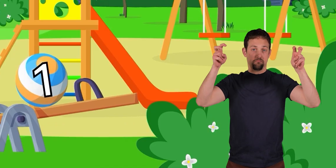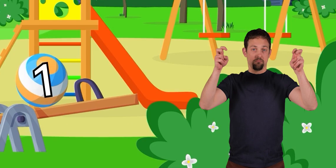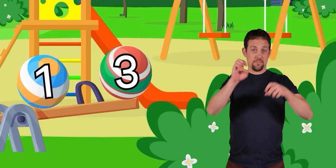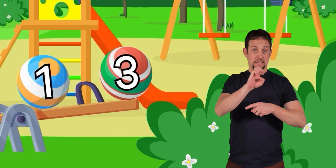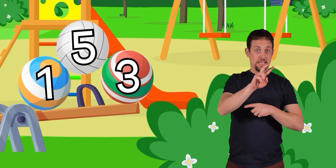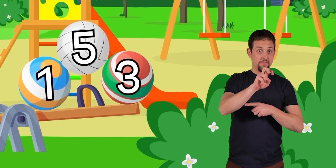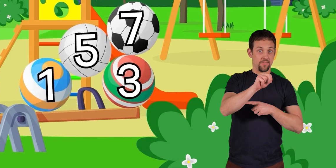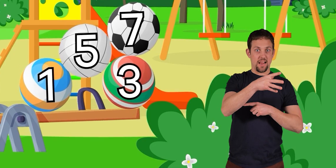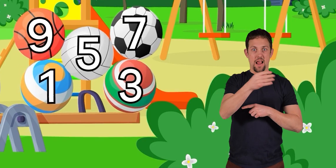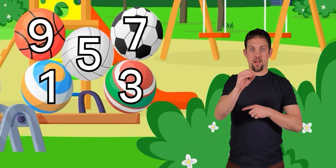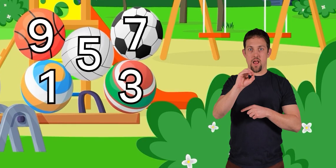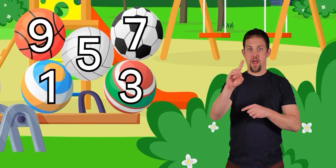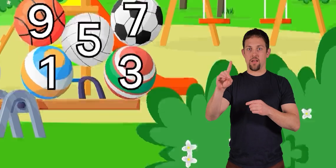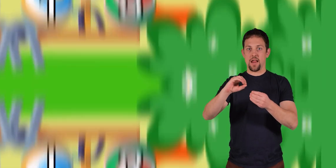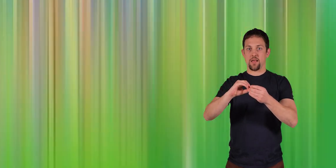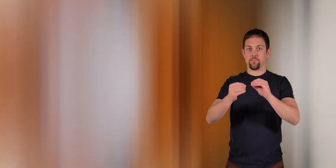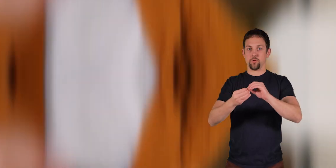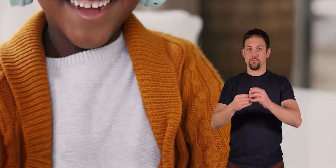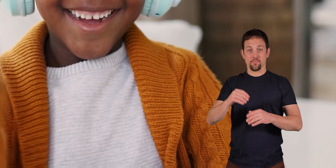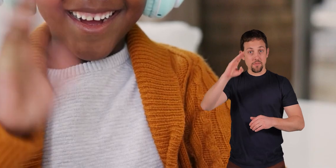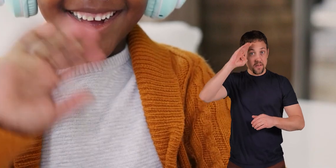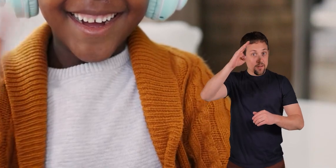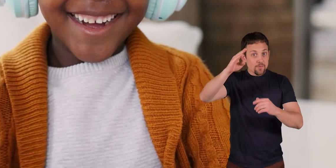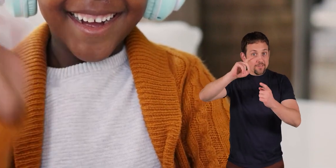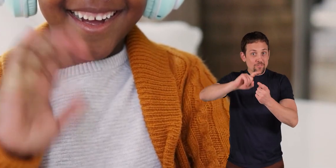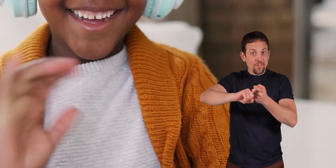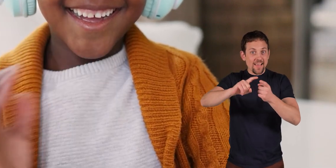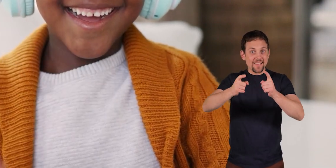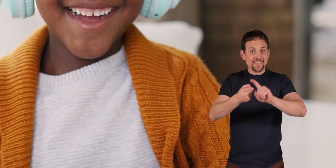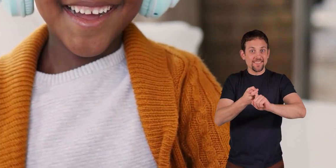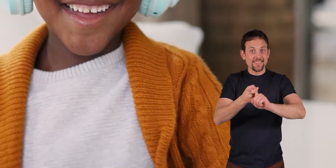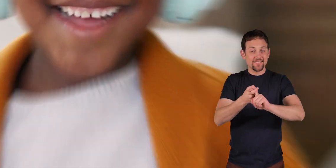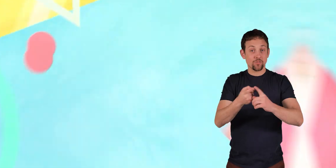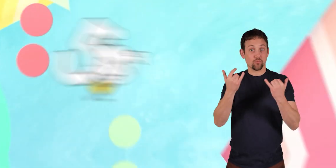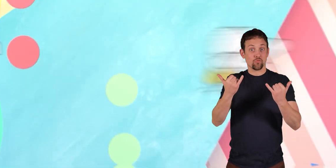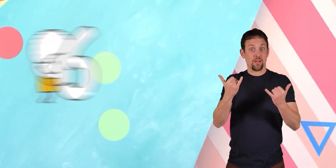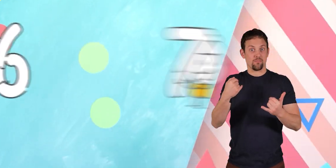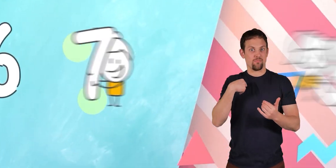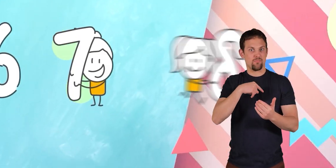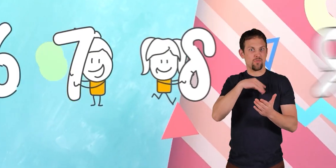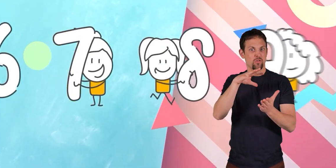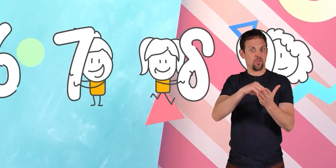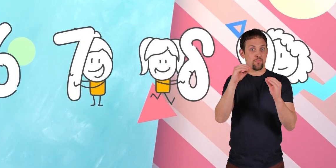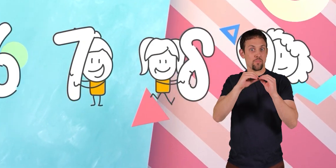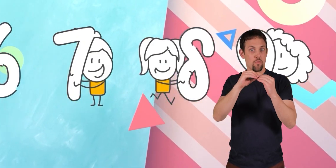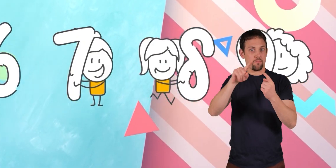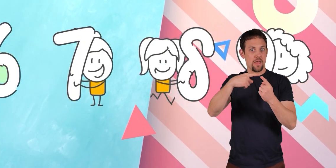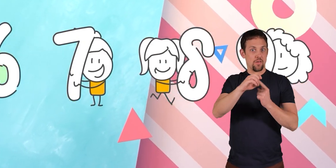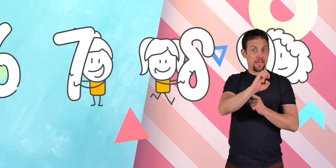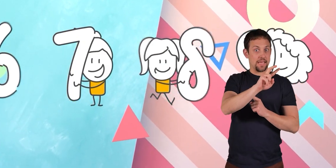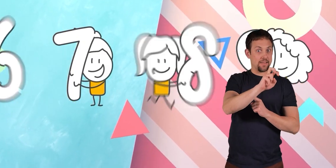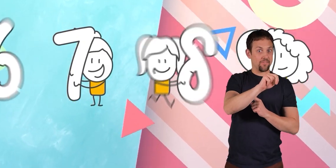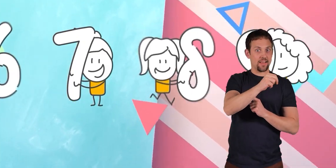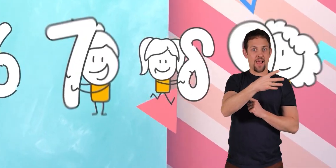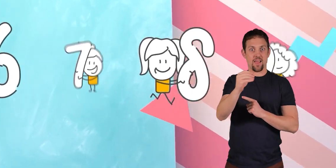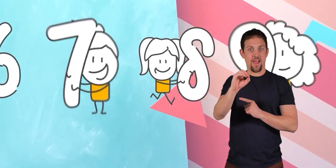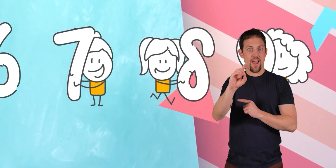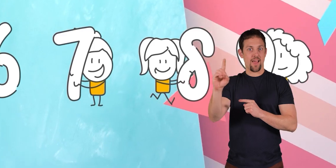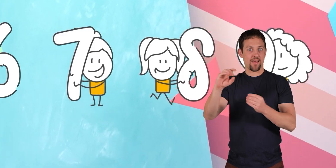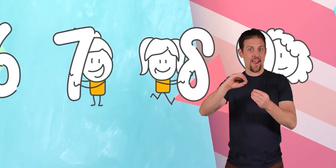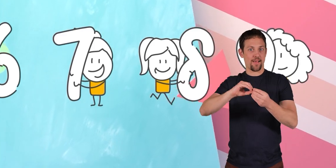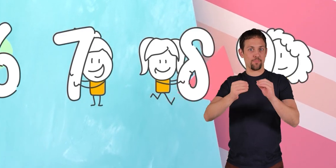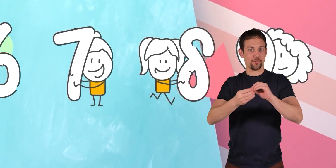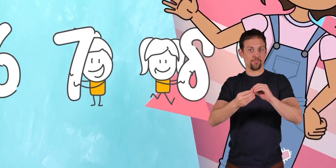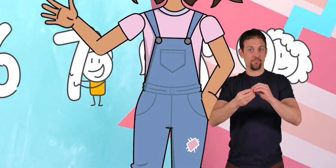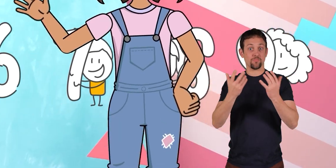Even and Odd Numbers Hello, friends! Today, we are going to learn more about even and odd